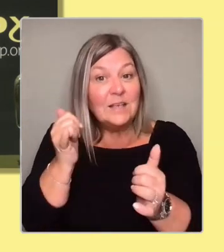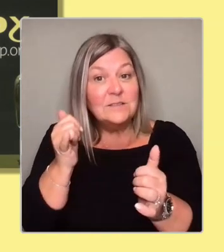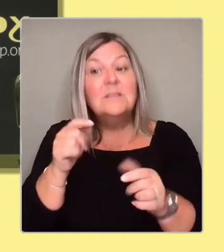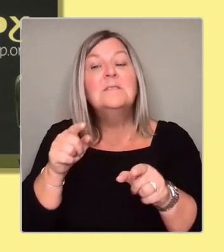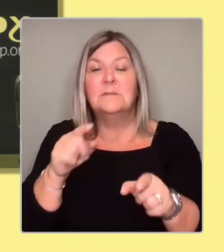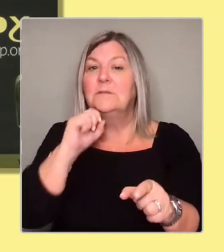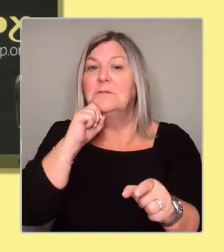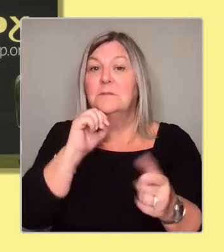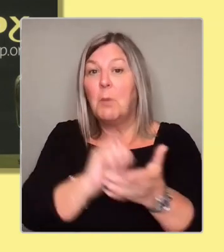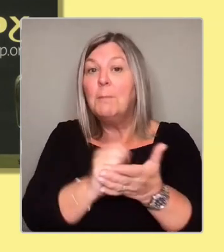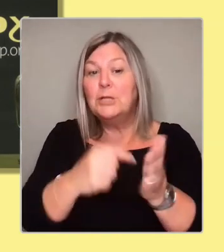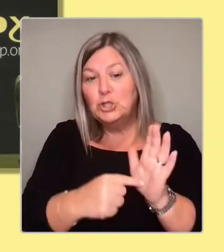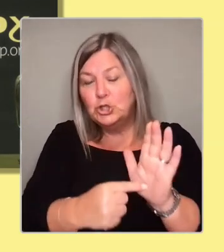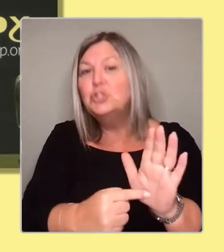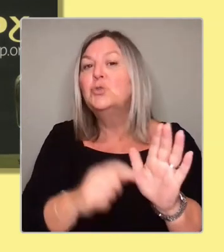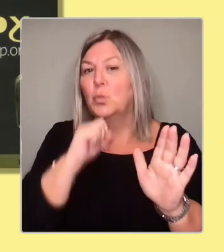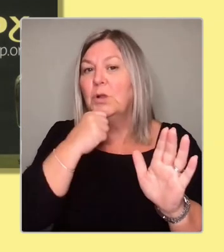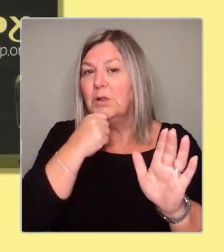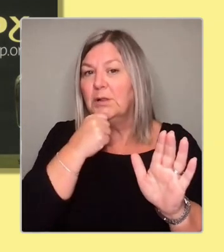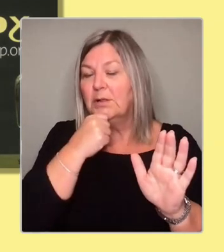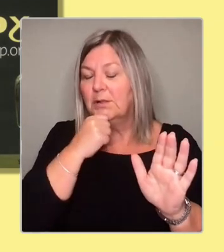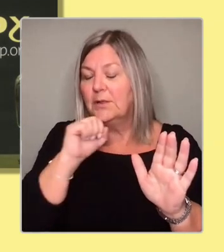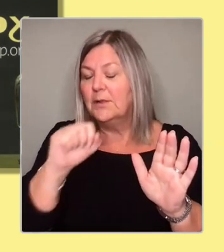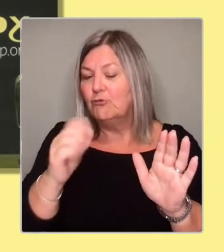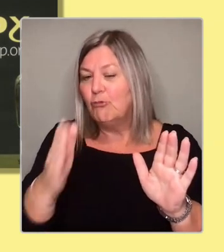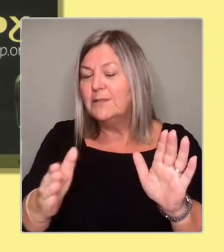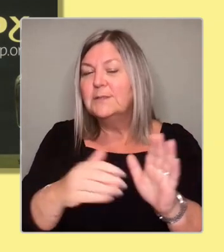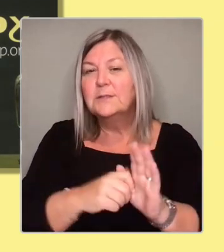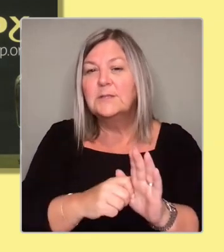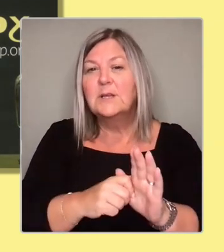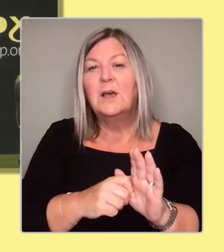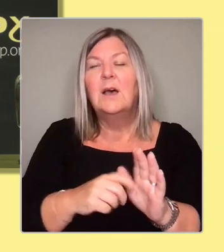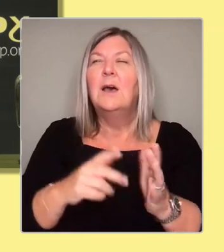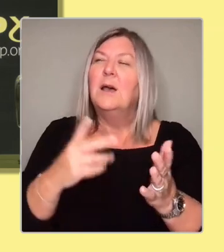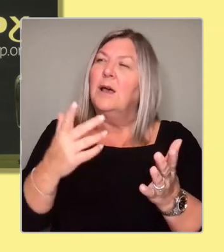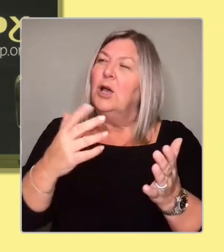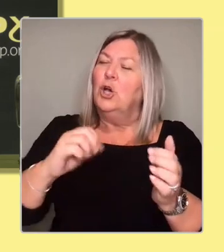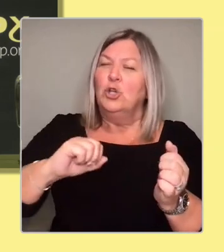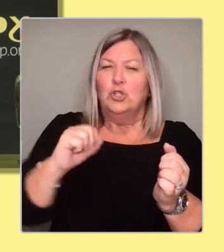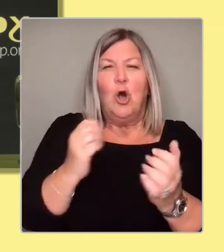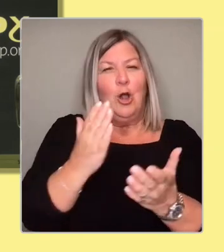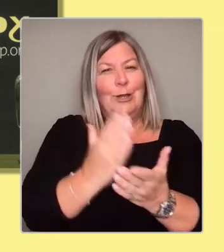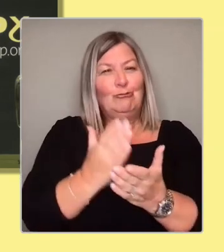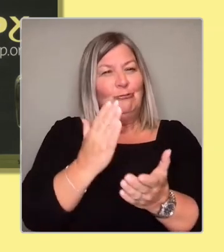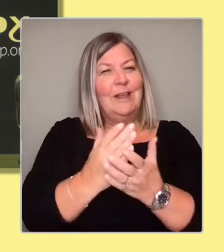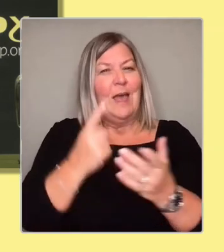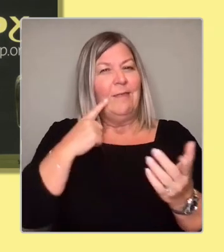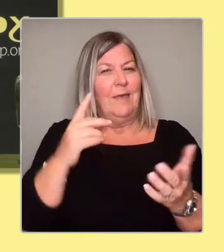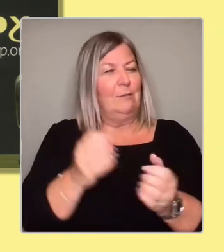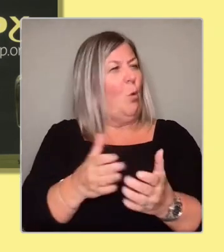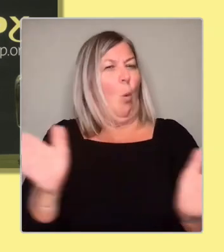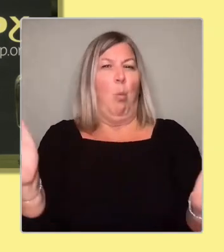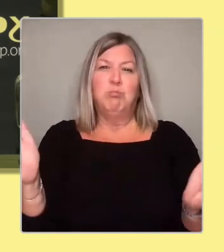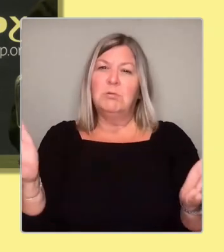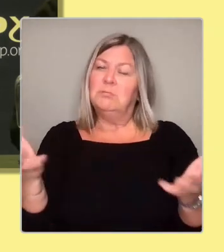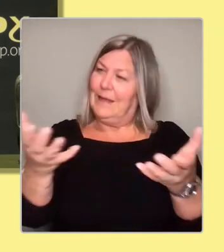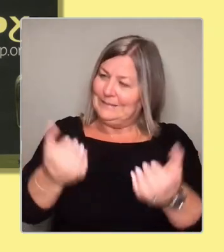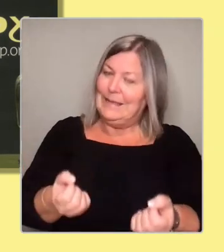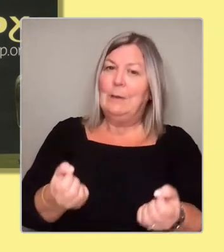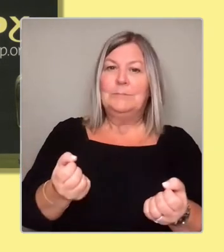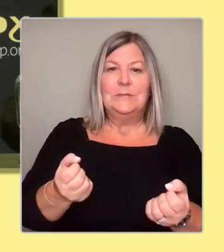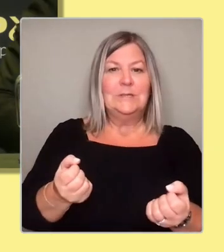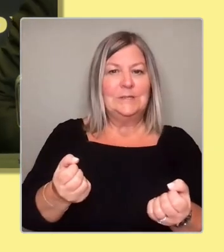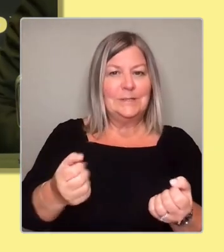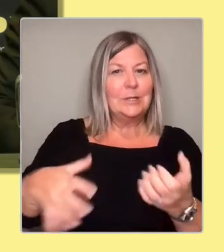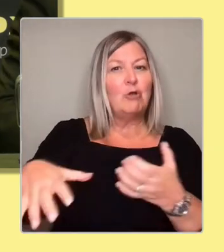might. To my mind, Scotland is a liberal, secular nation. And over the last three